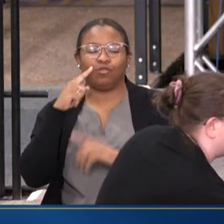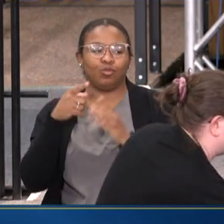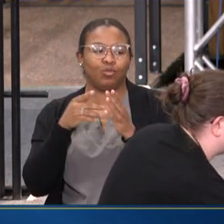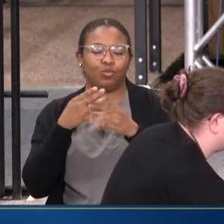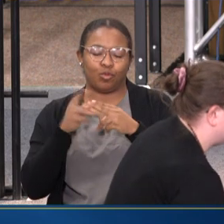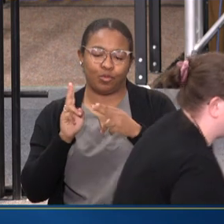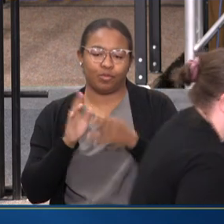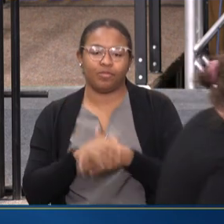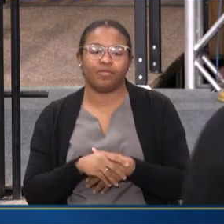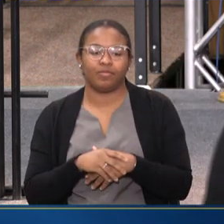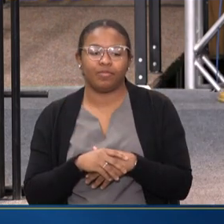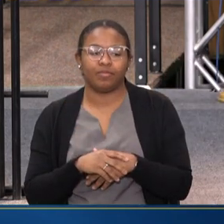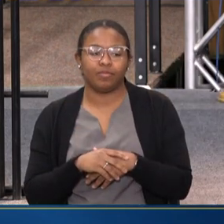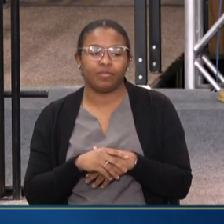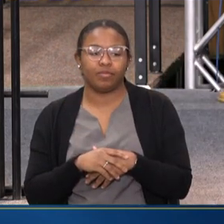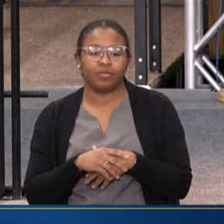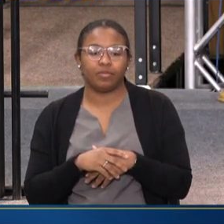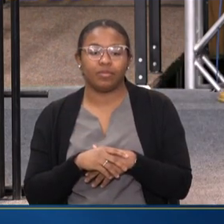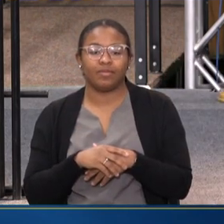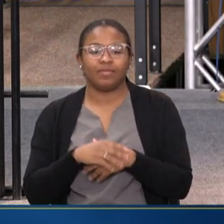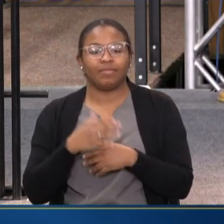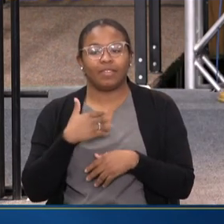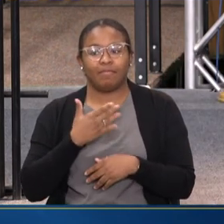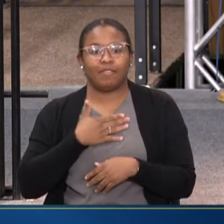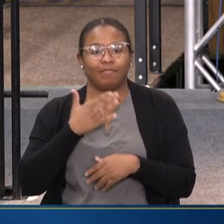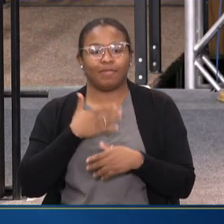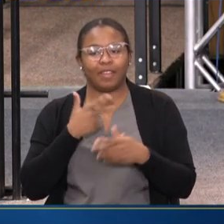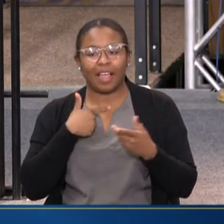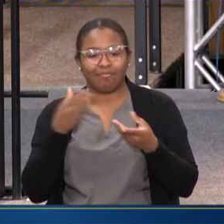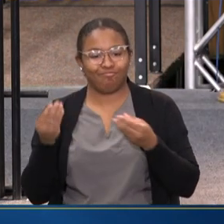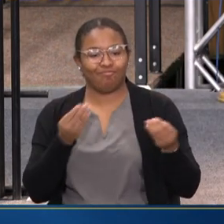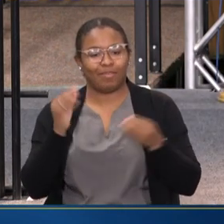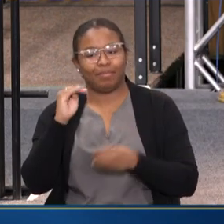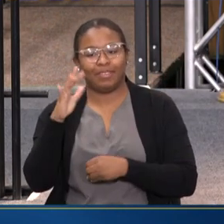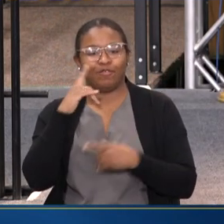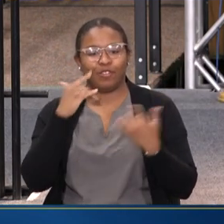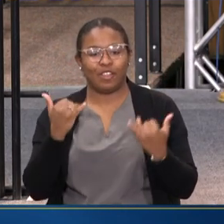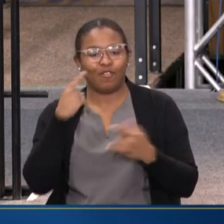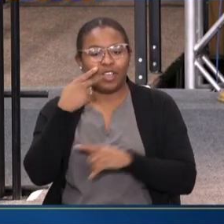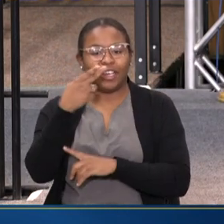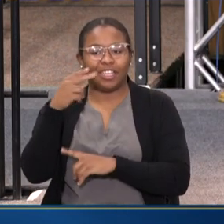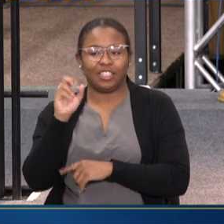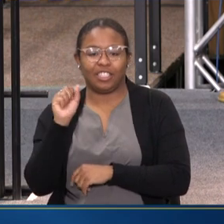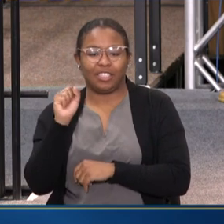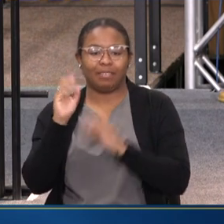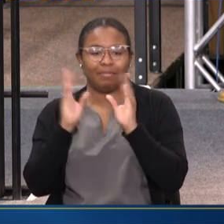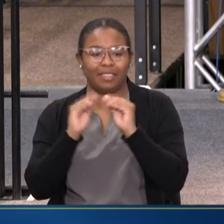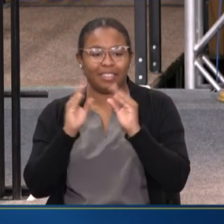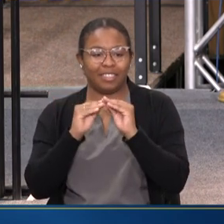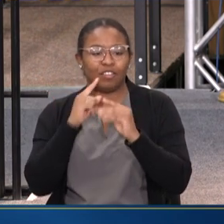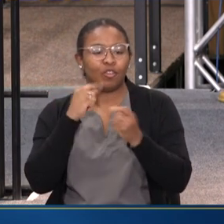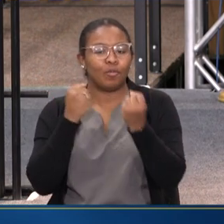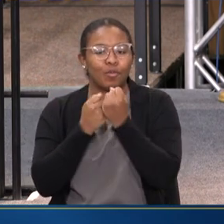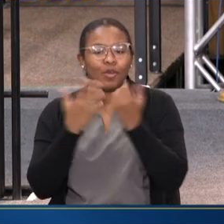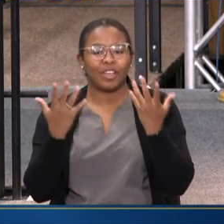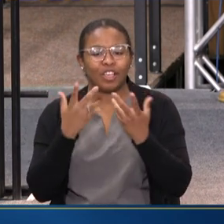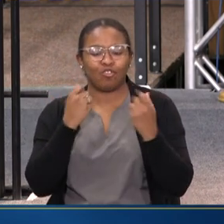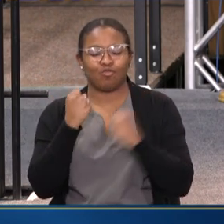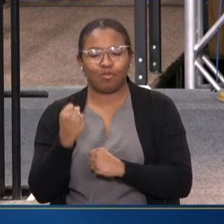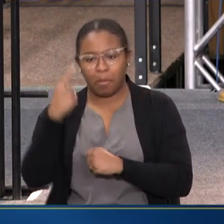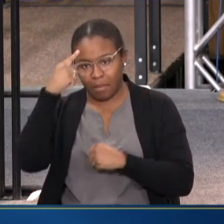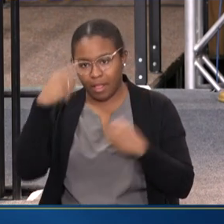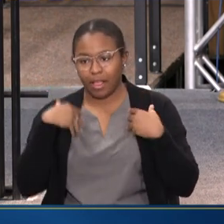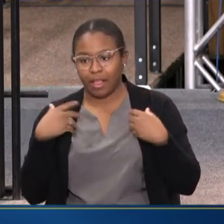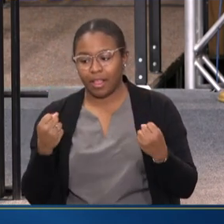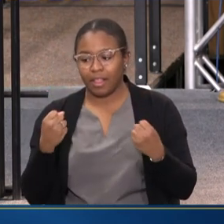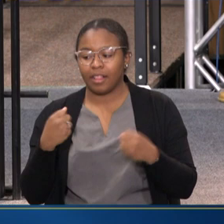I have the privilege of serving as our moderator for today's HHS summit. Support is here to strengthen mental health. We